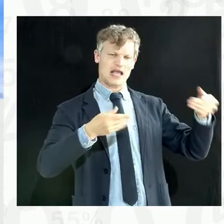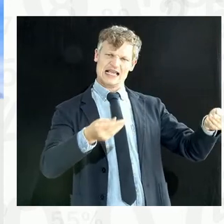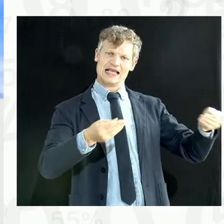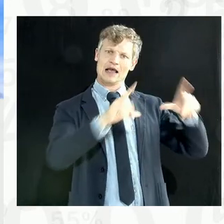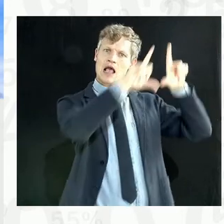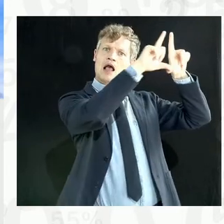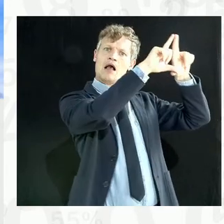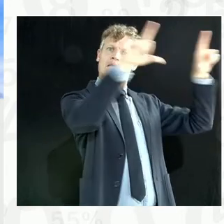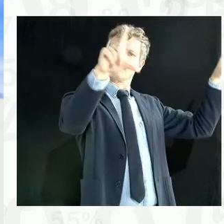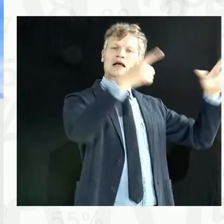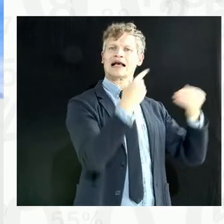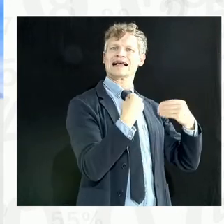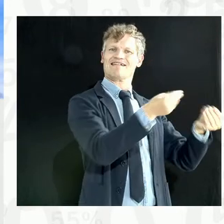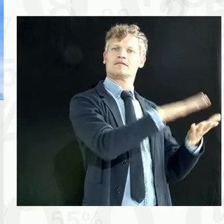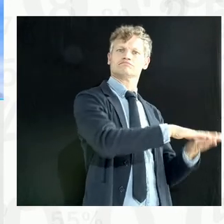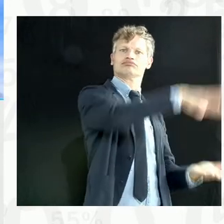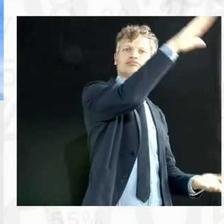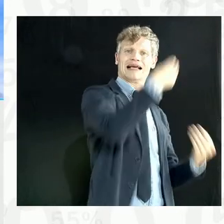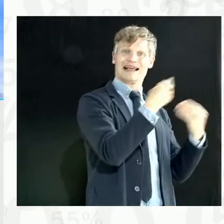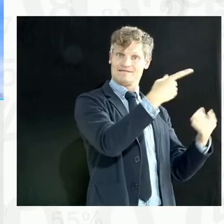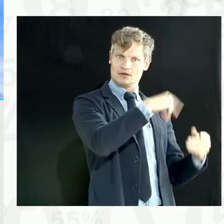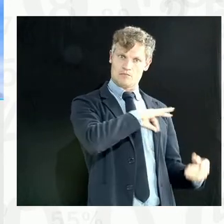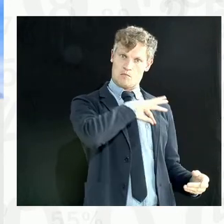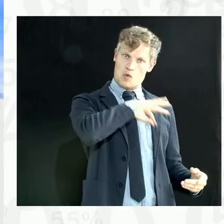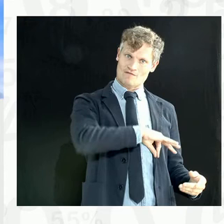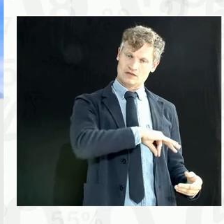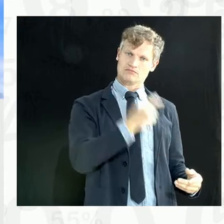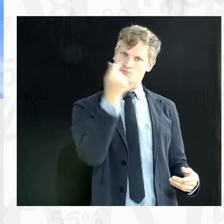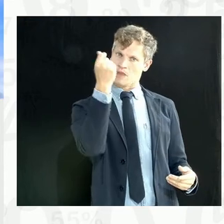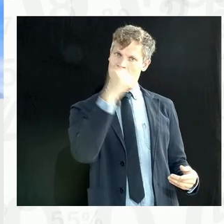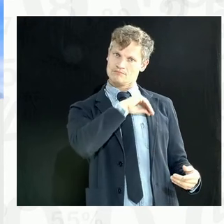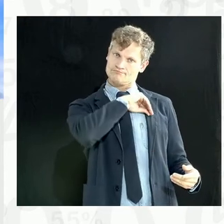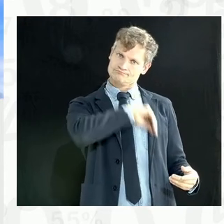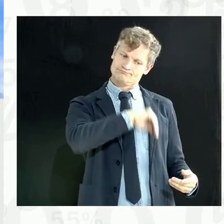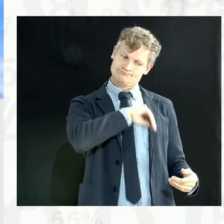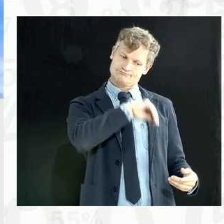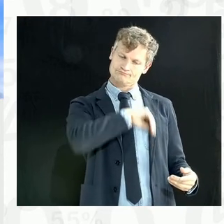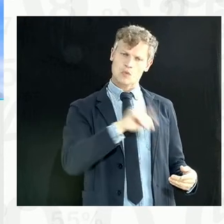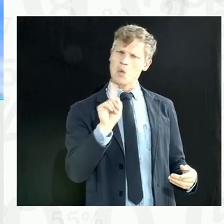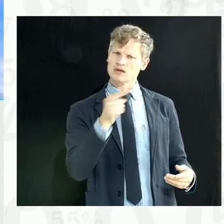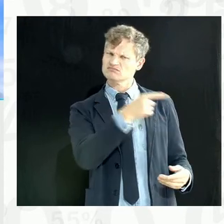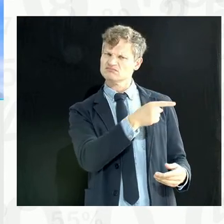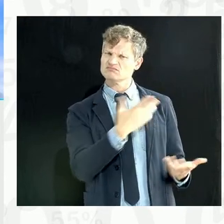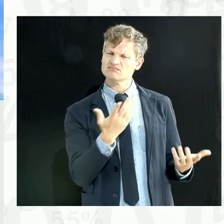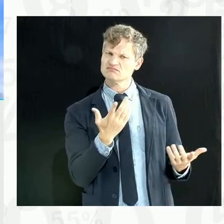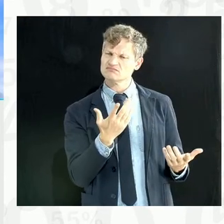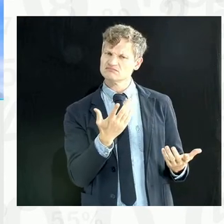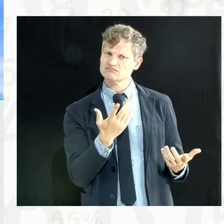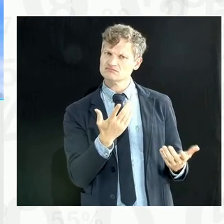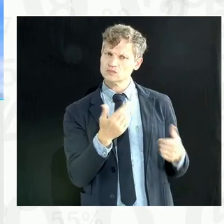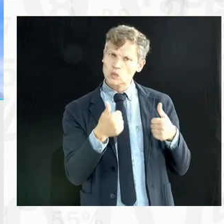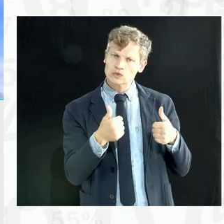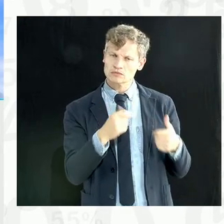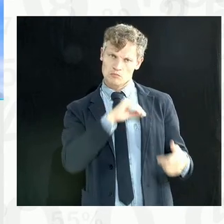economic actors and state actors. What is the success rate of